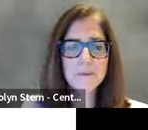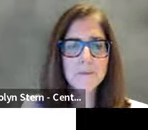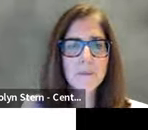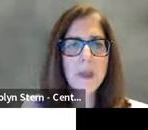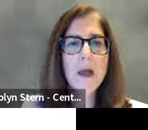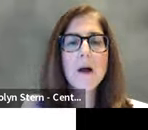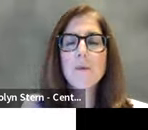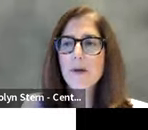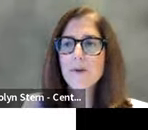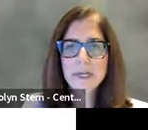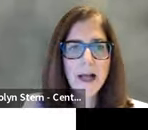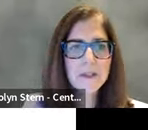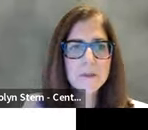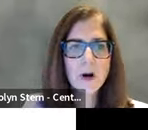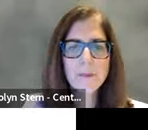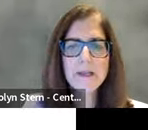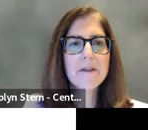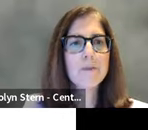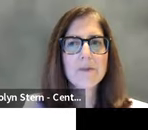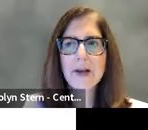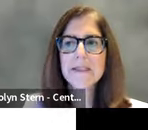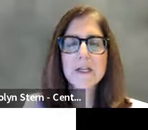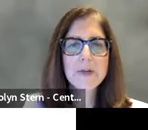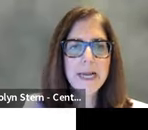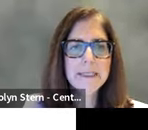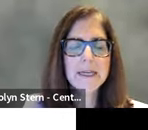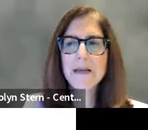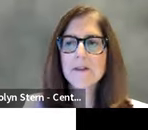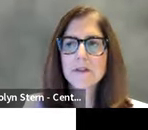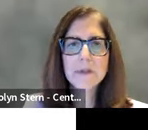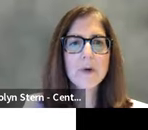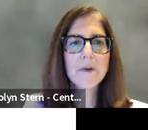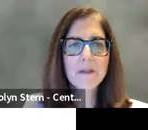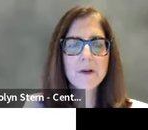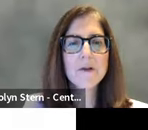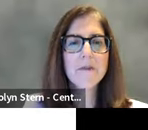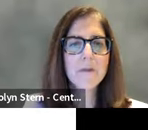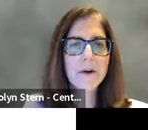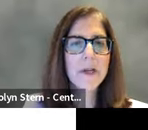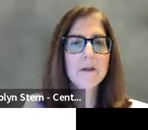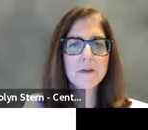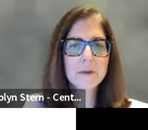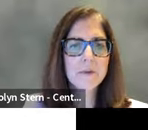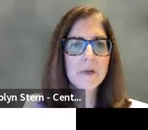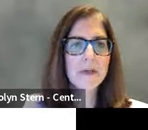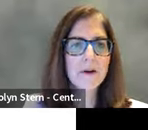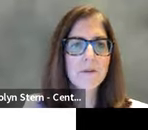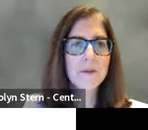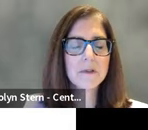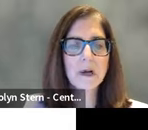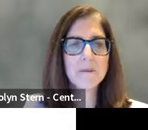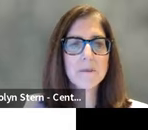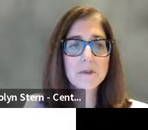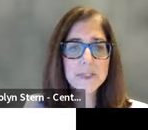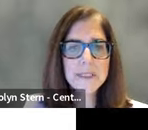loss we have an audiology department that provides hearing testing and a slew of other very useful and